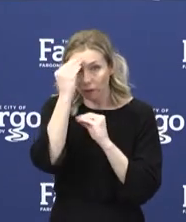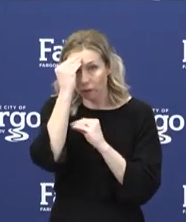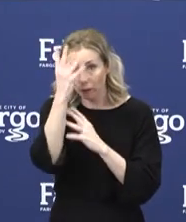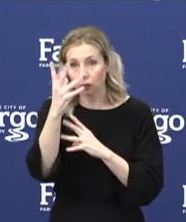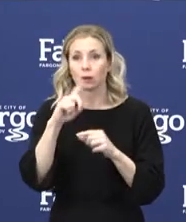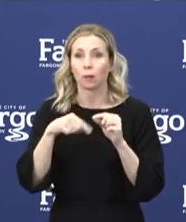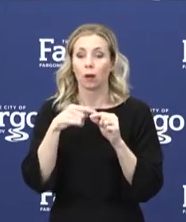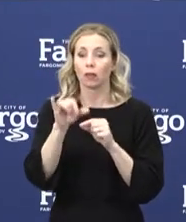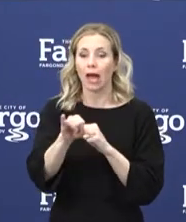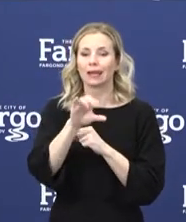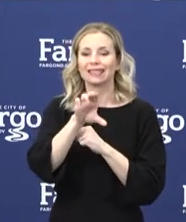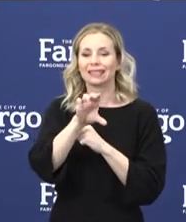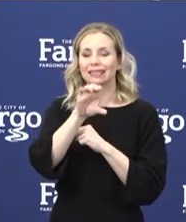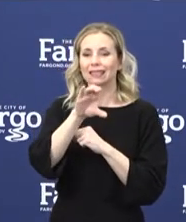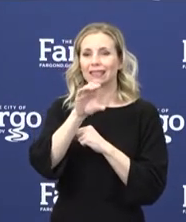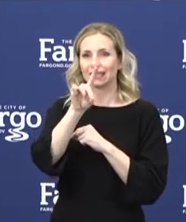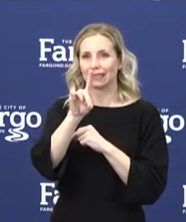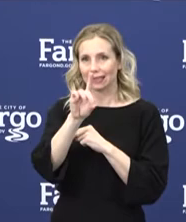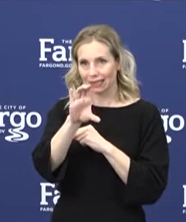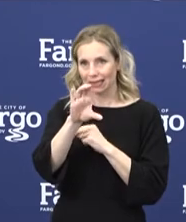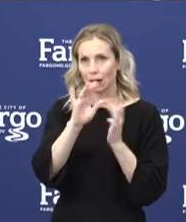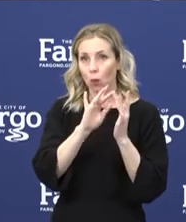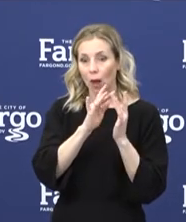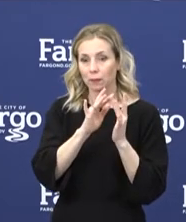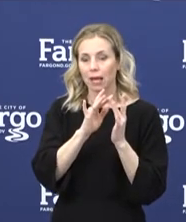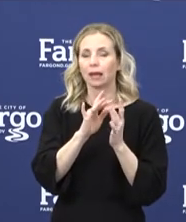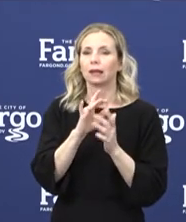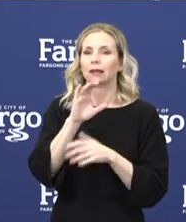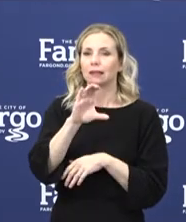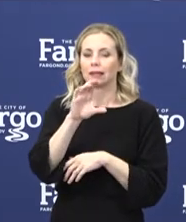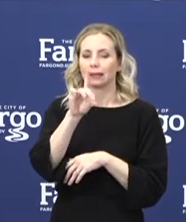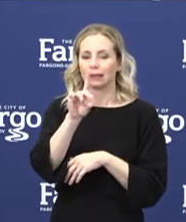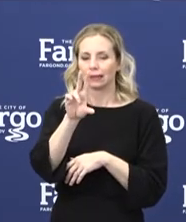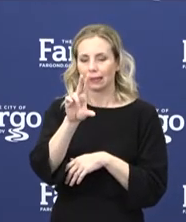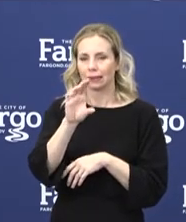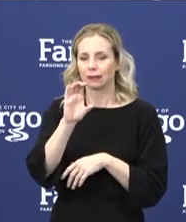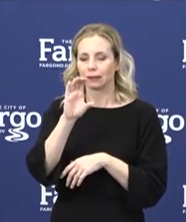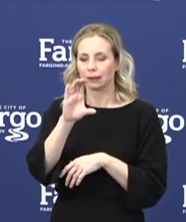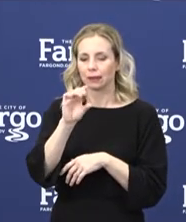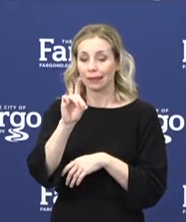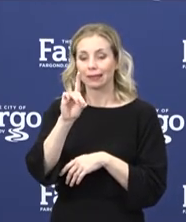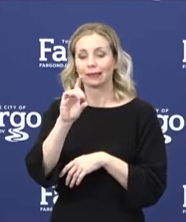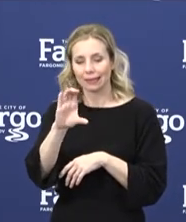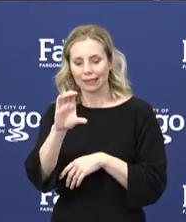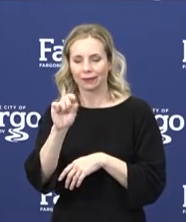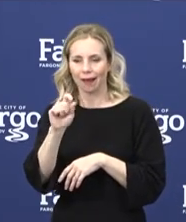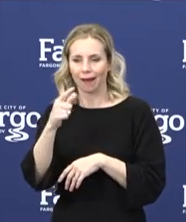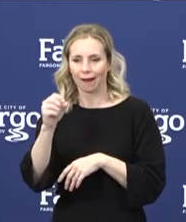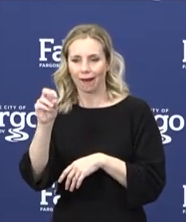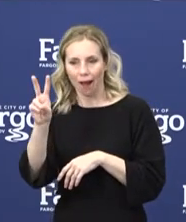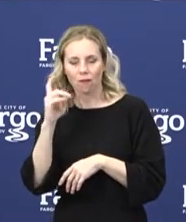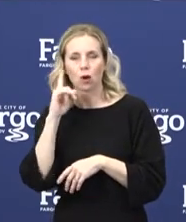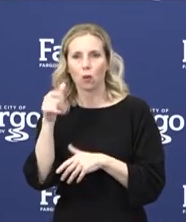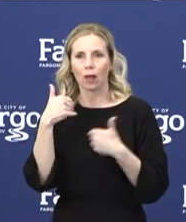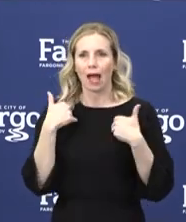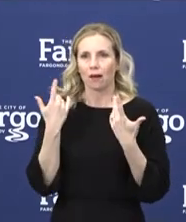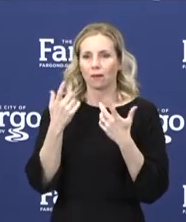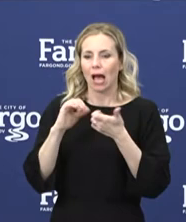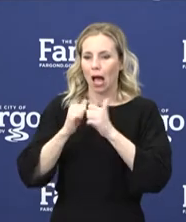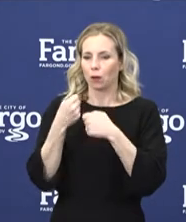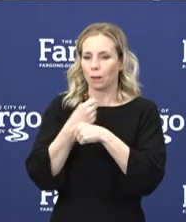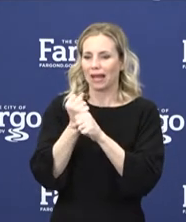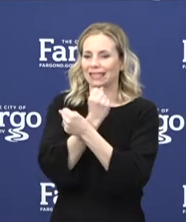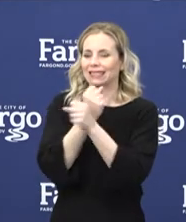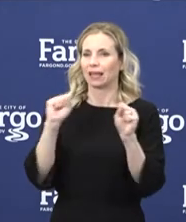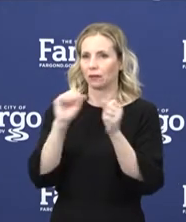.gov, for more information on how to safely use those products and also how to make a safe bleach solution. Thank